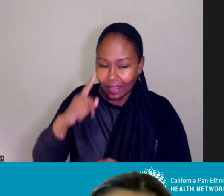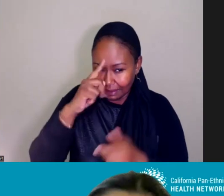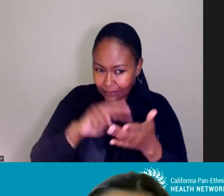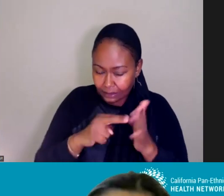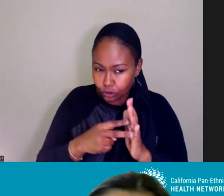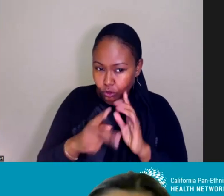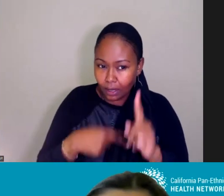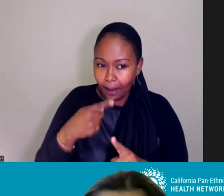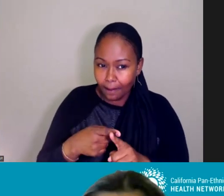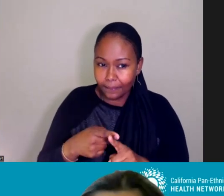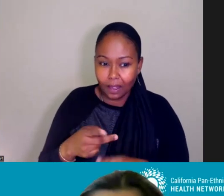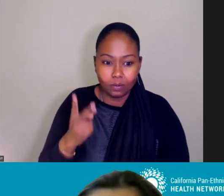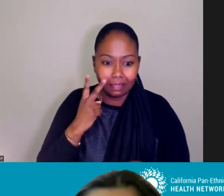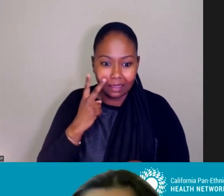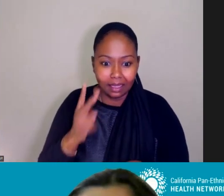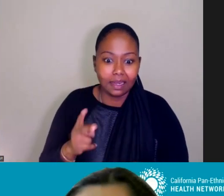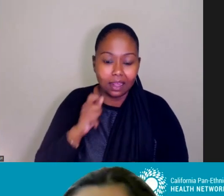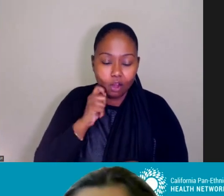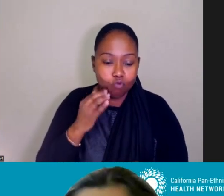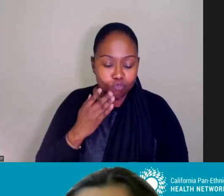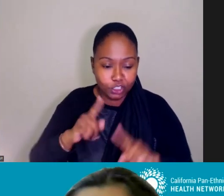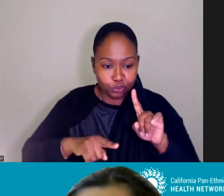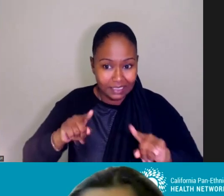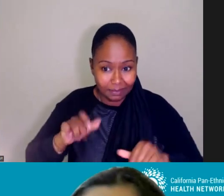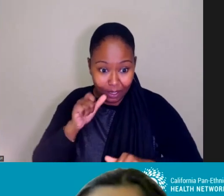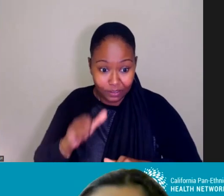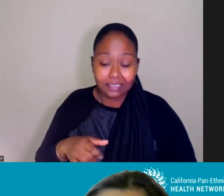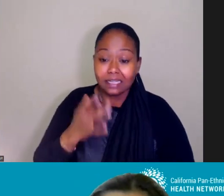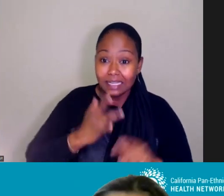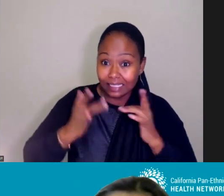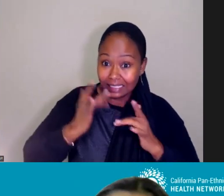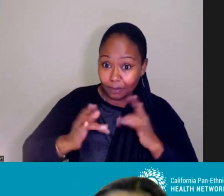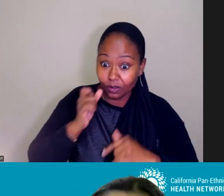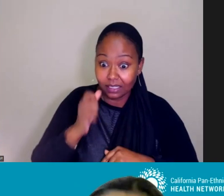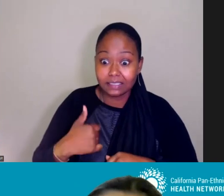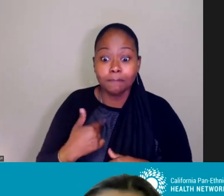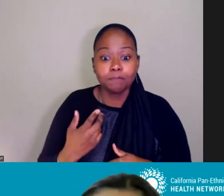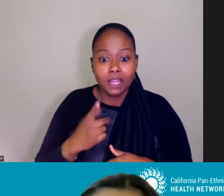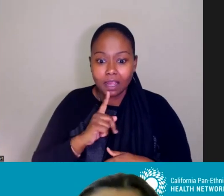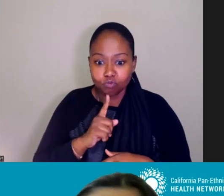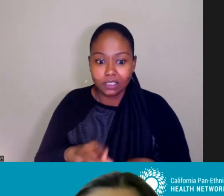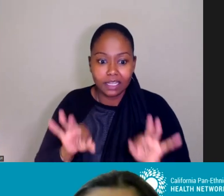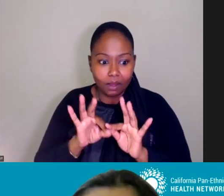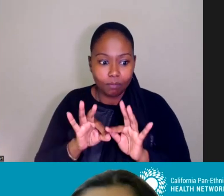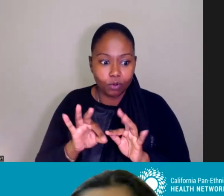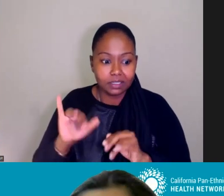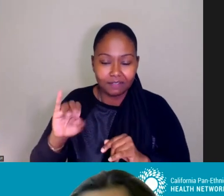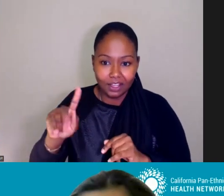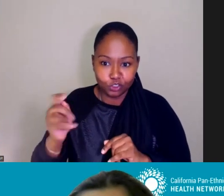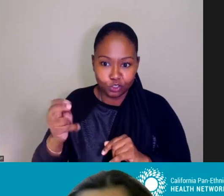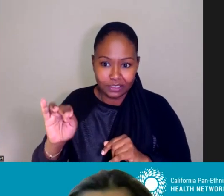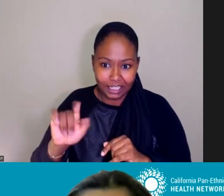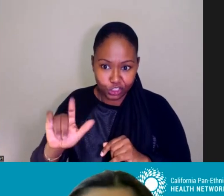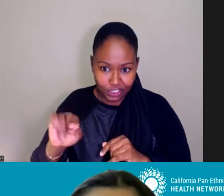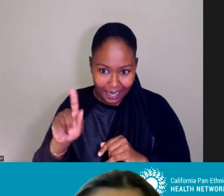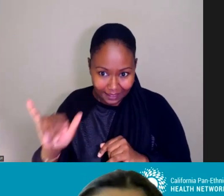looking at racial disparities and in the previous conversation for this group, we just talked about the importance of intersectionality, right? And, you